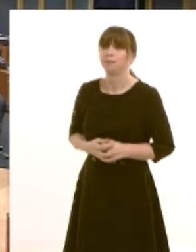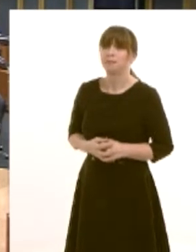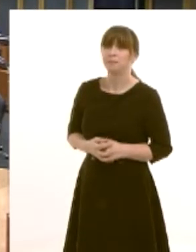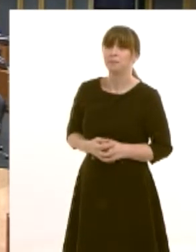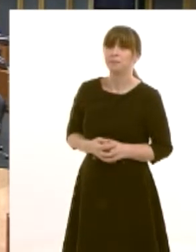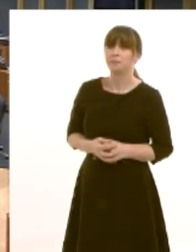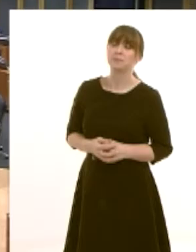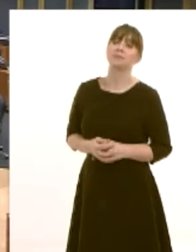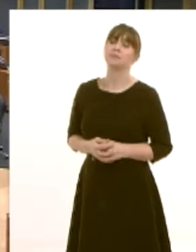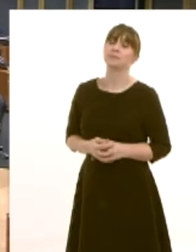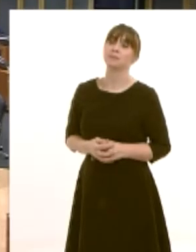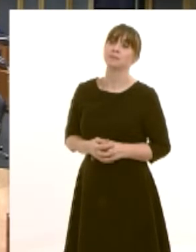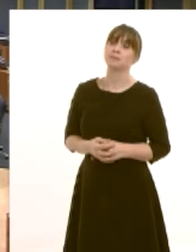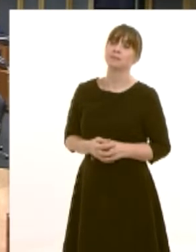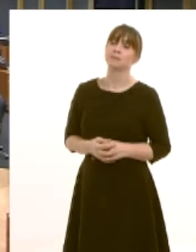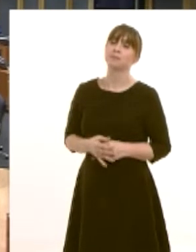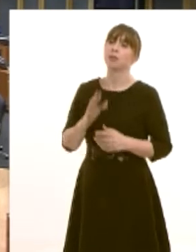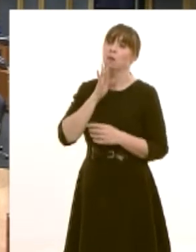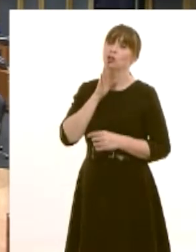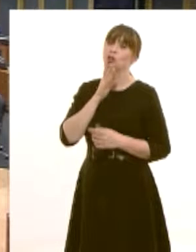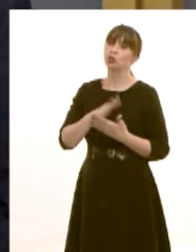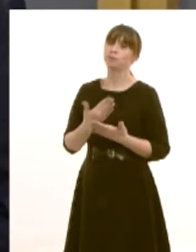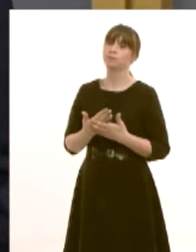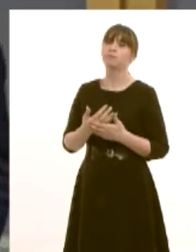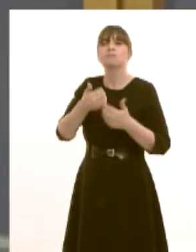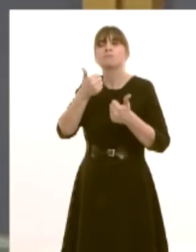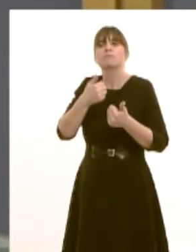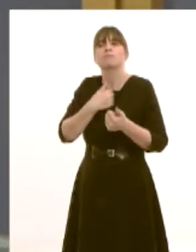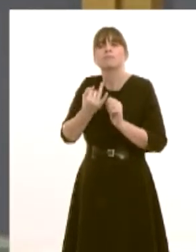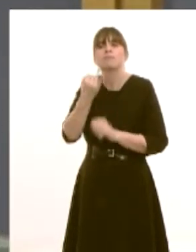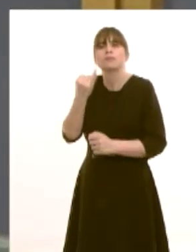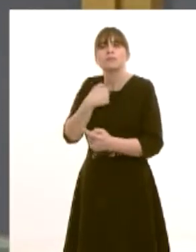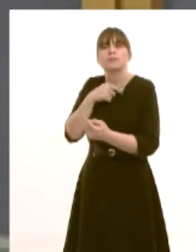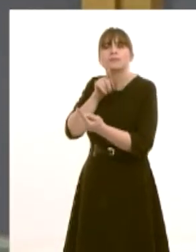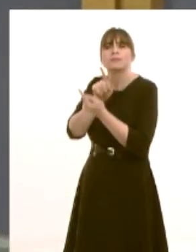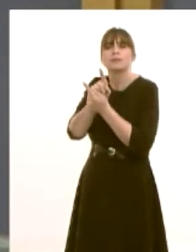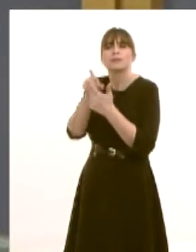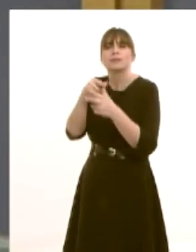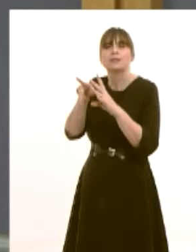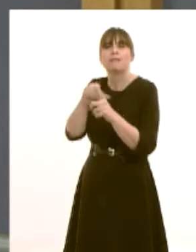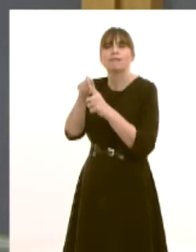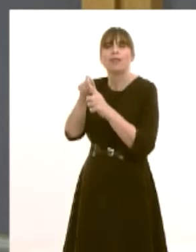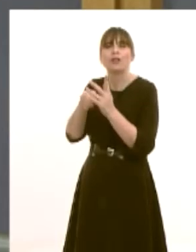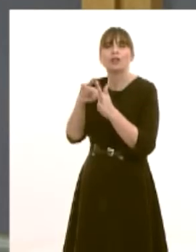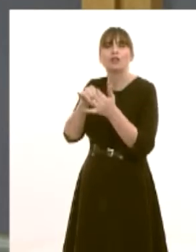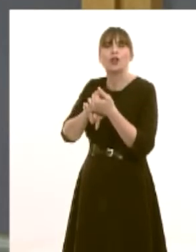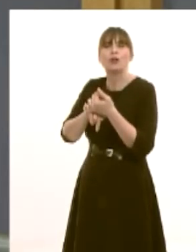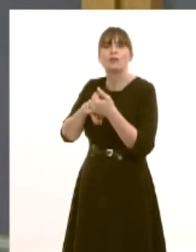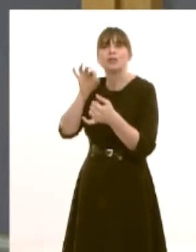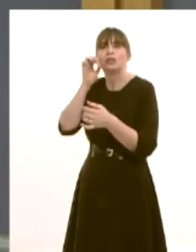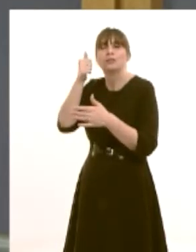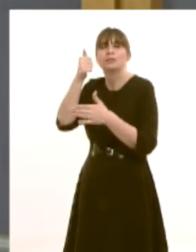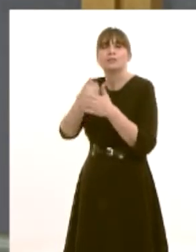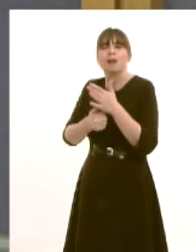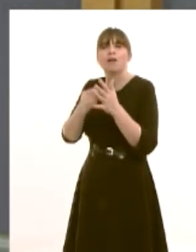thank you it was a pleasure to meet with david jones last week who's just started an apprenticeship as a fitter with orthios